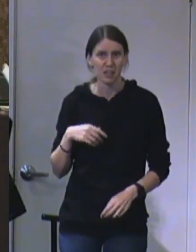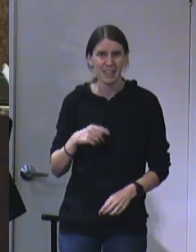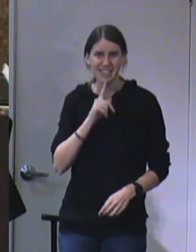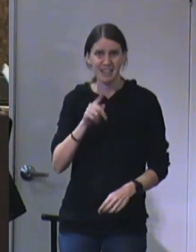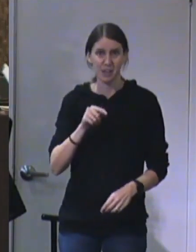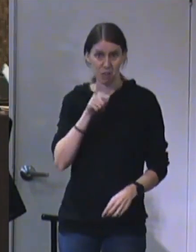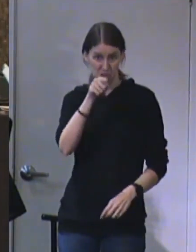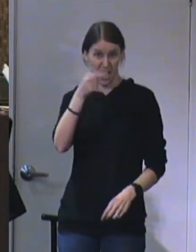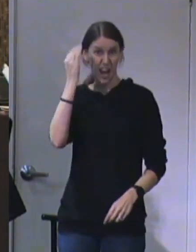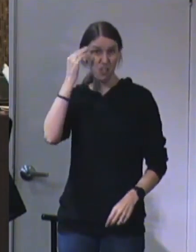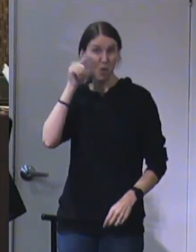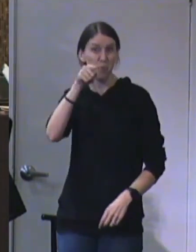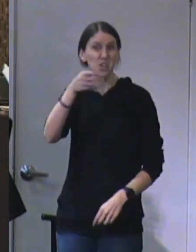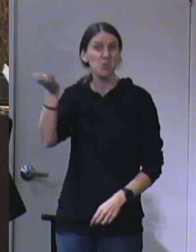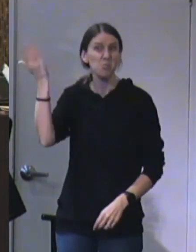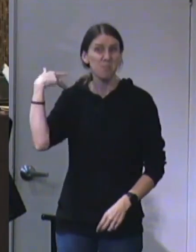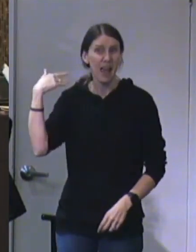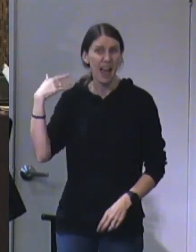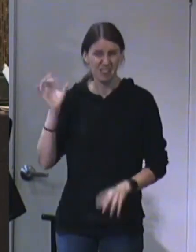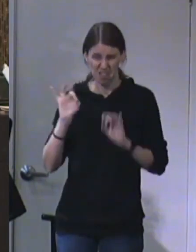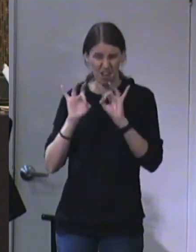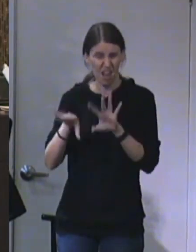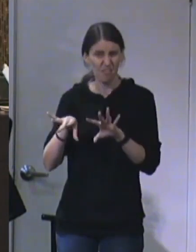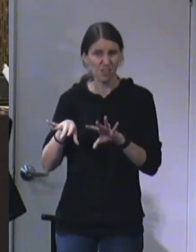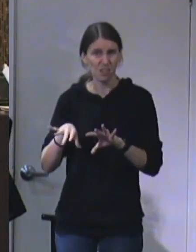at me and say, I know who you were.